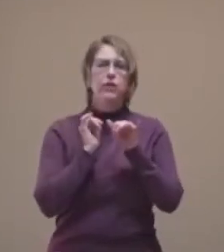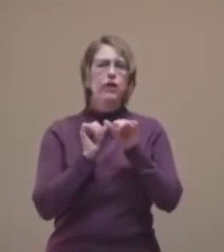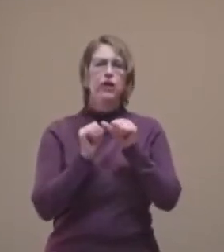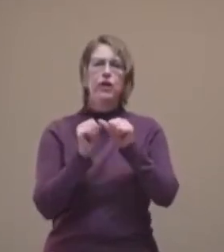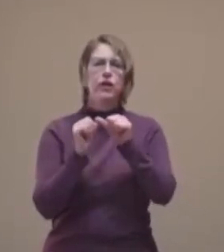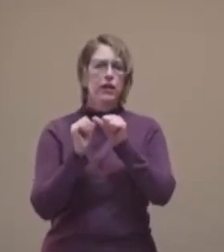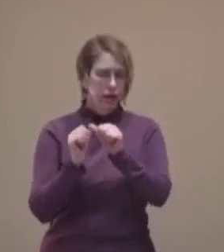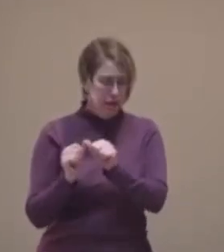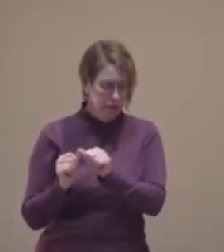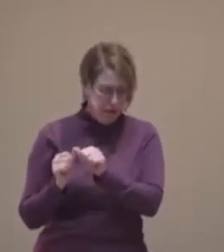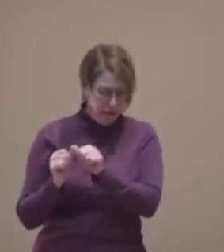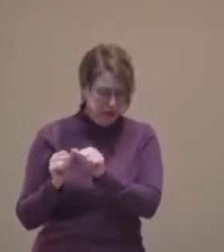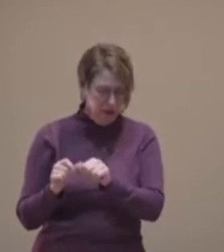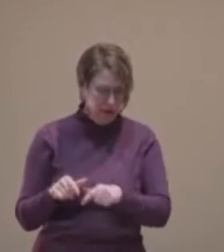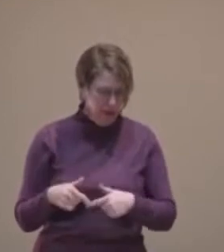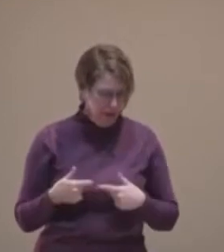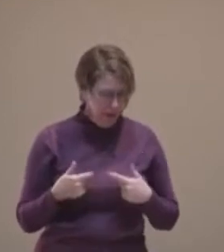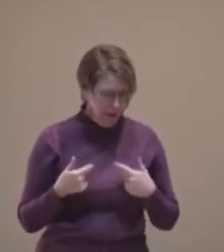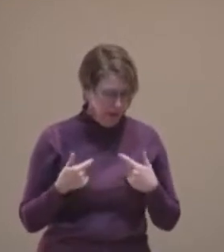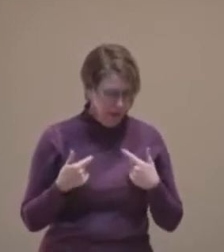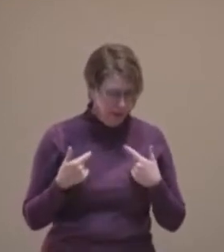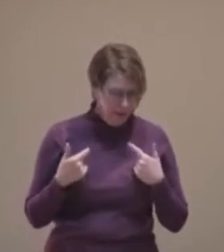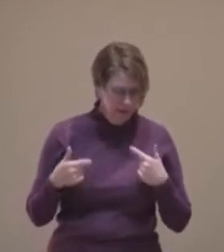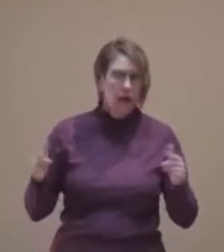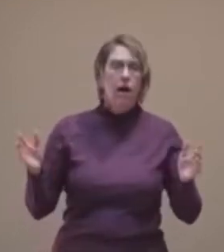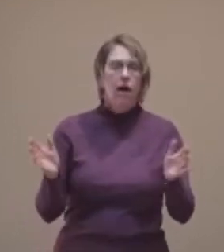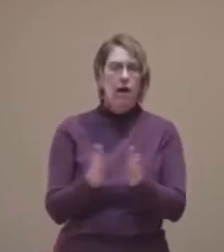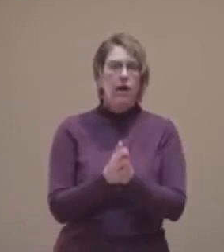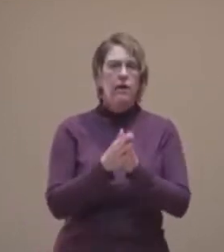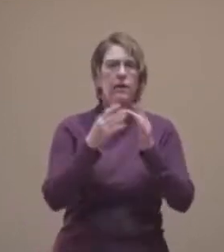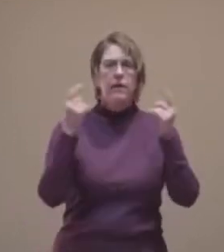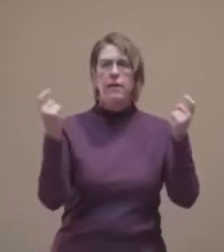eternal life.